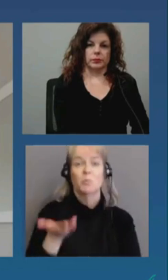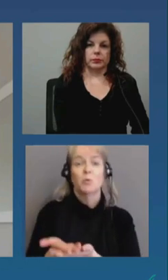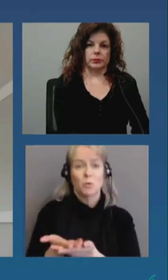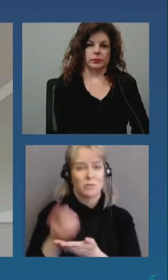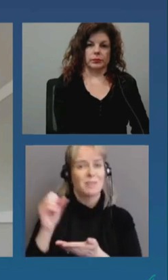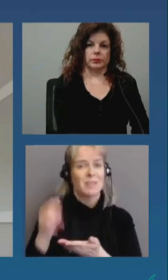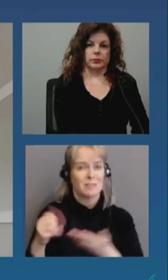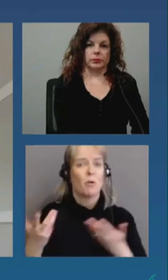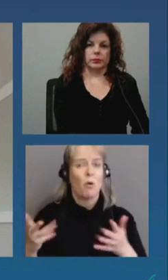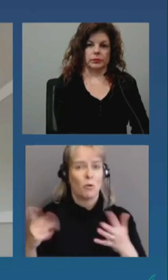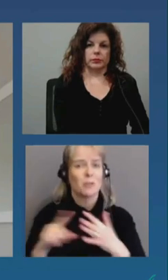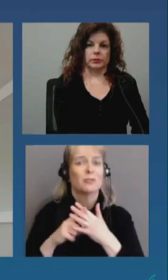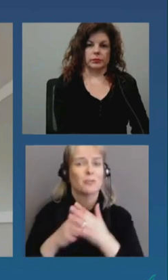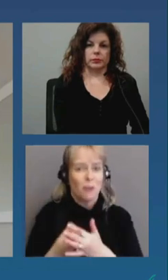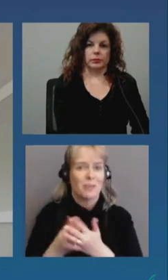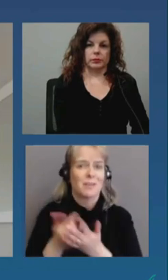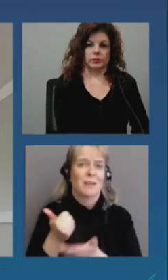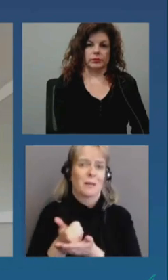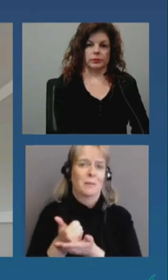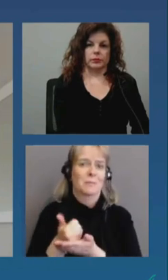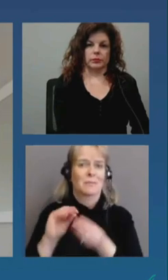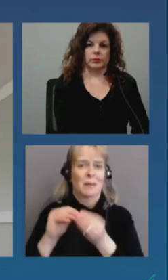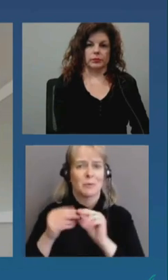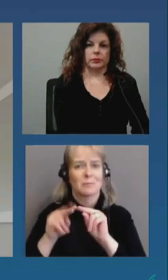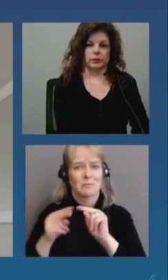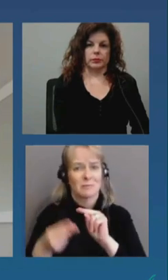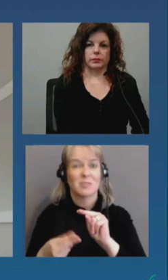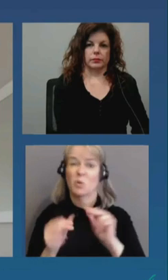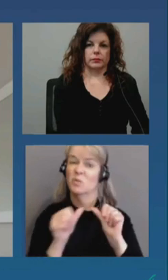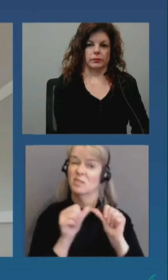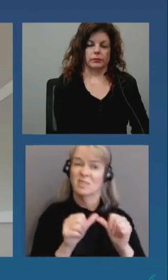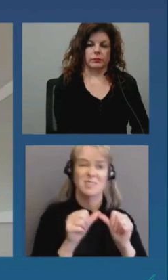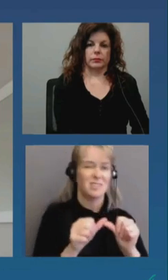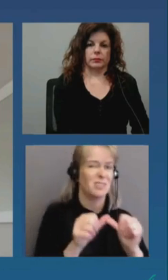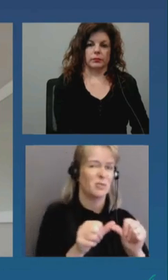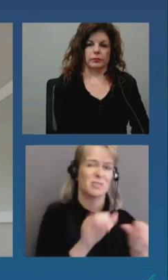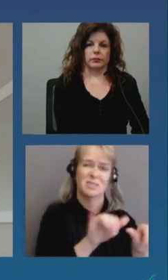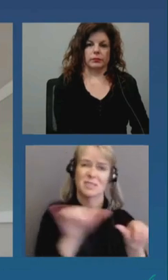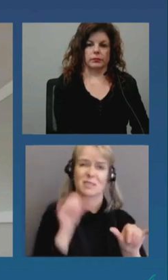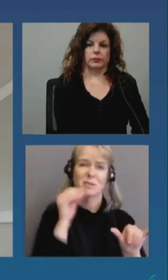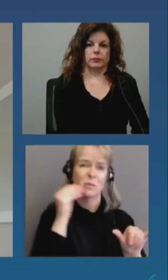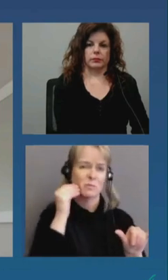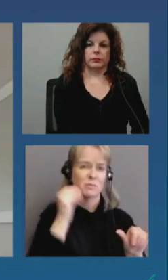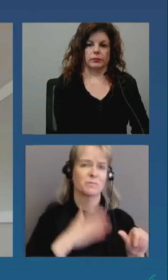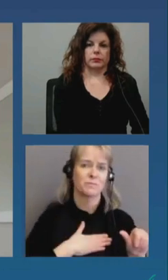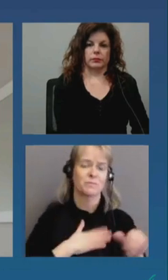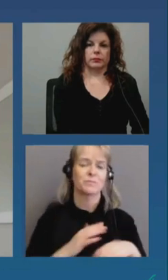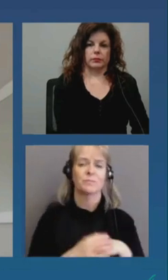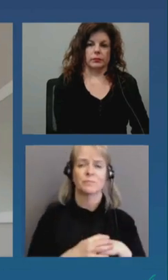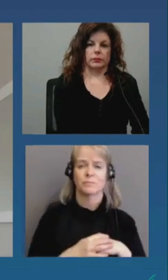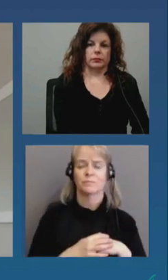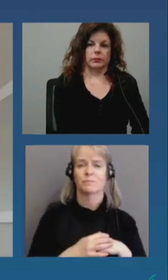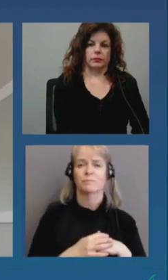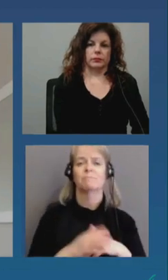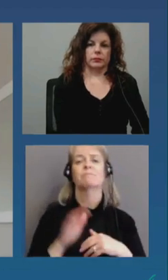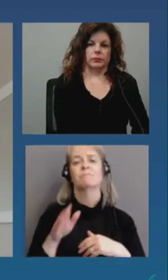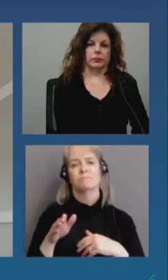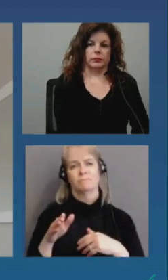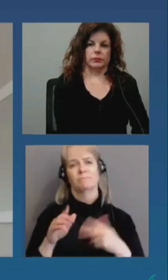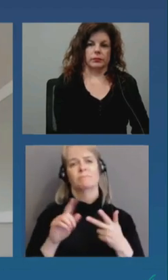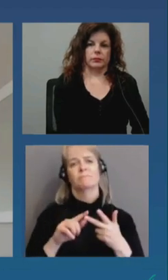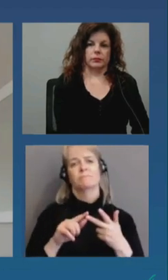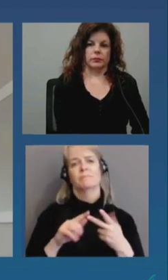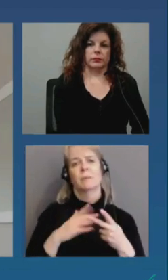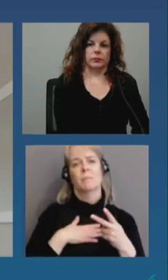as a follow-up to that now uh i'm just curious